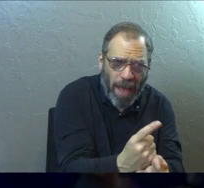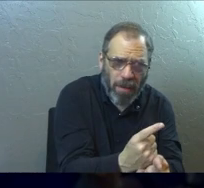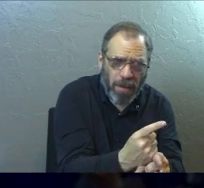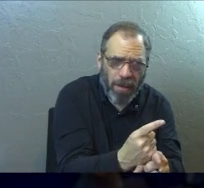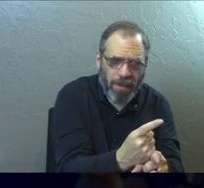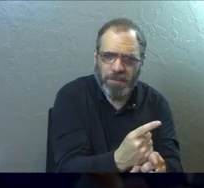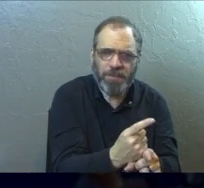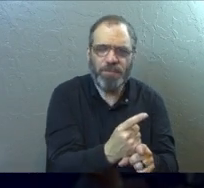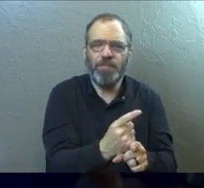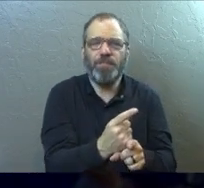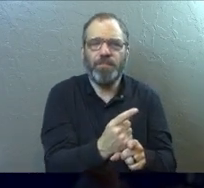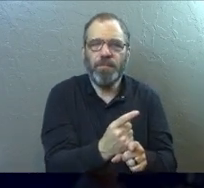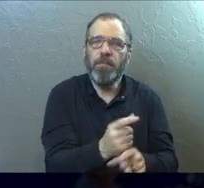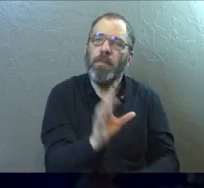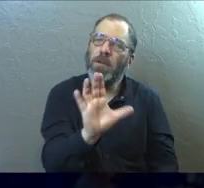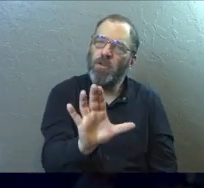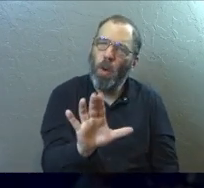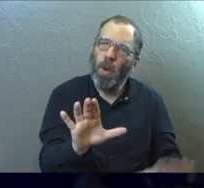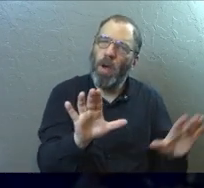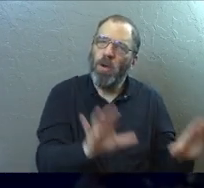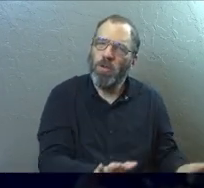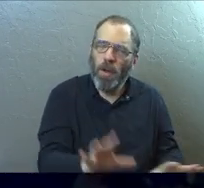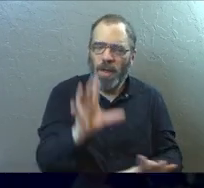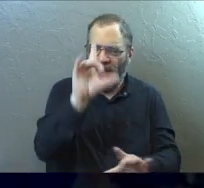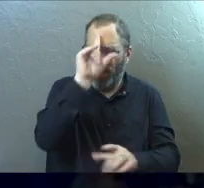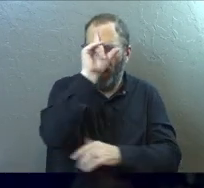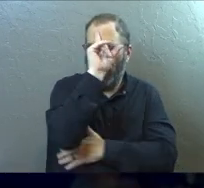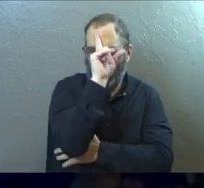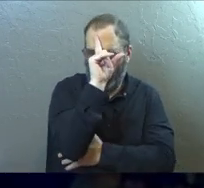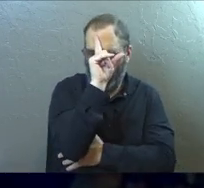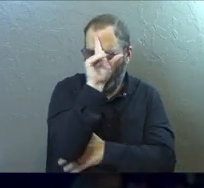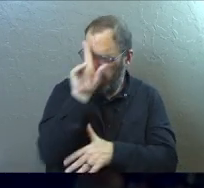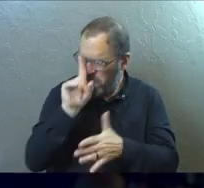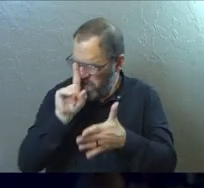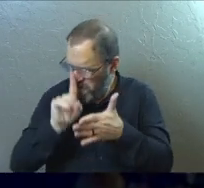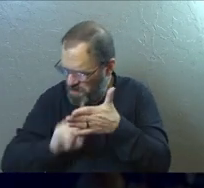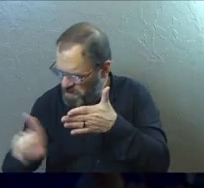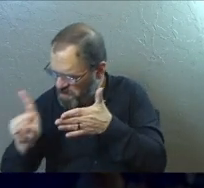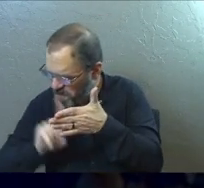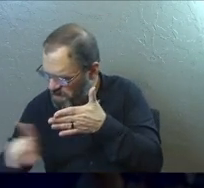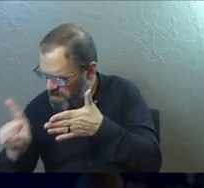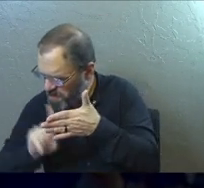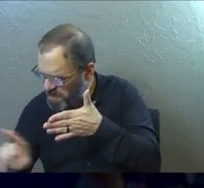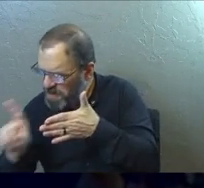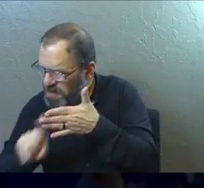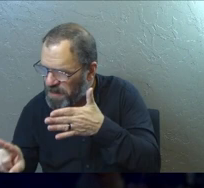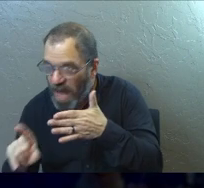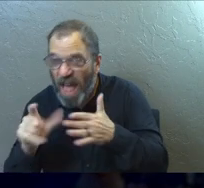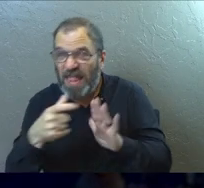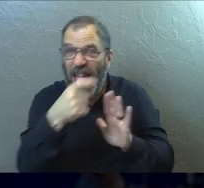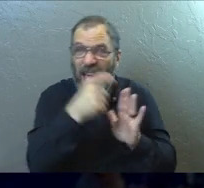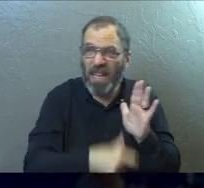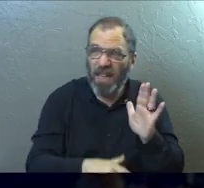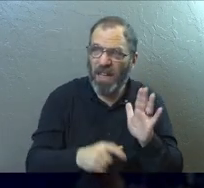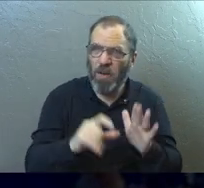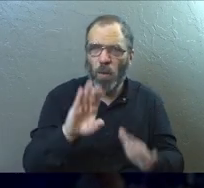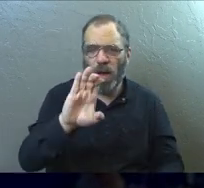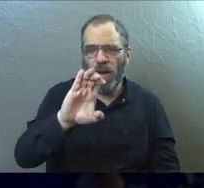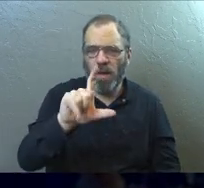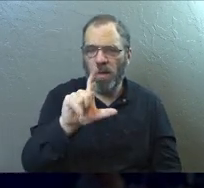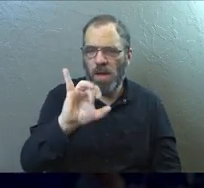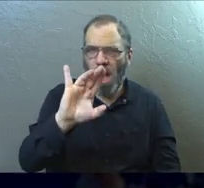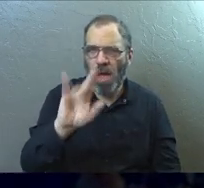that they are. So slow down, think it through, do your research. That particular article was clickbait.